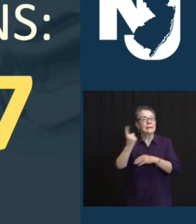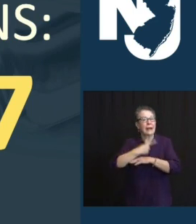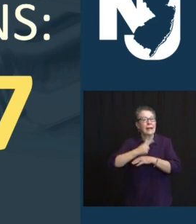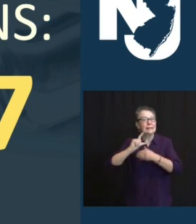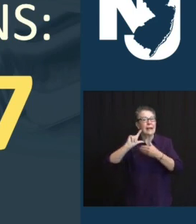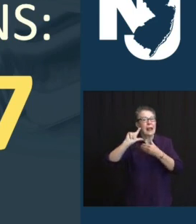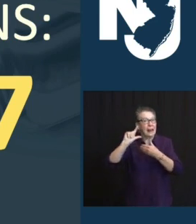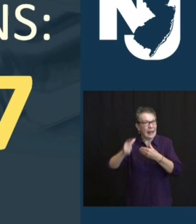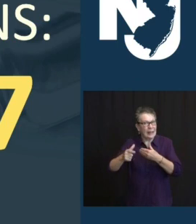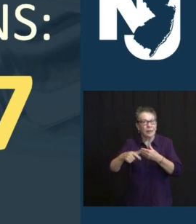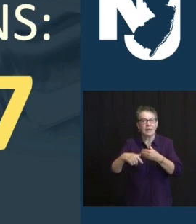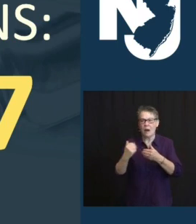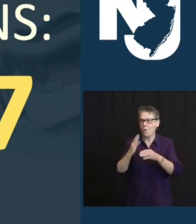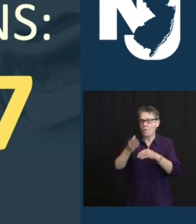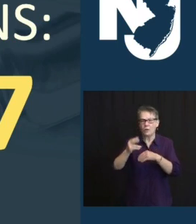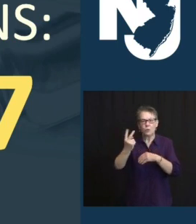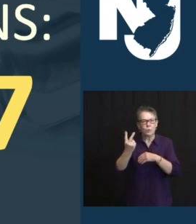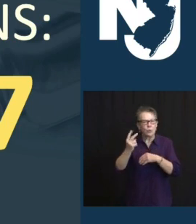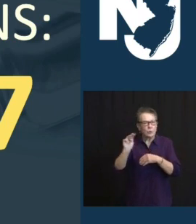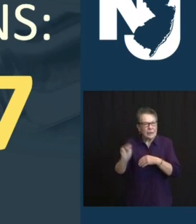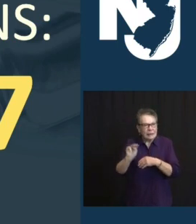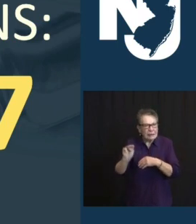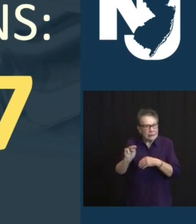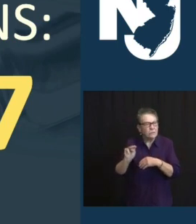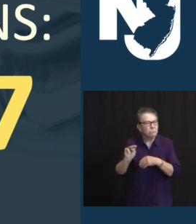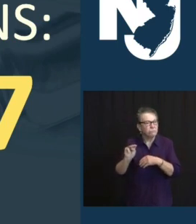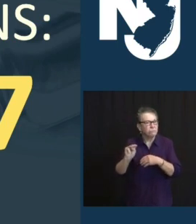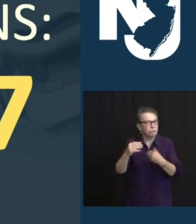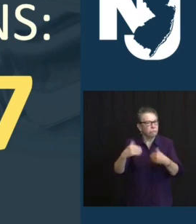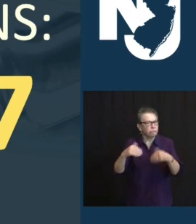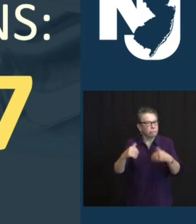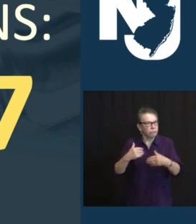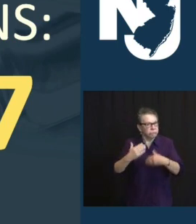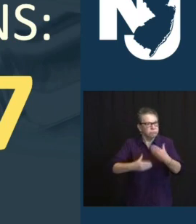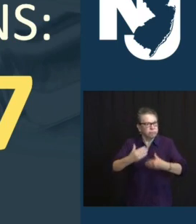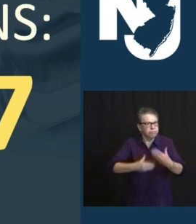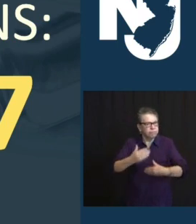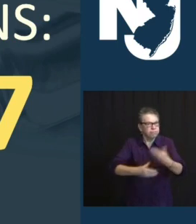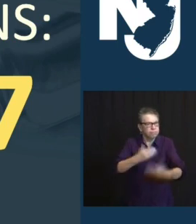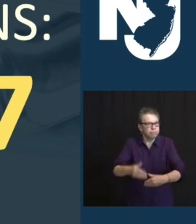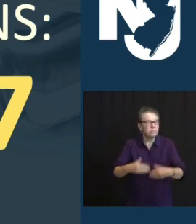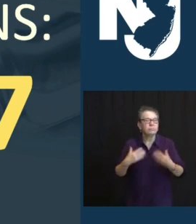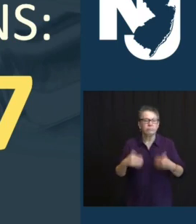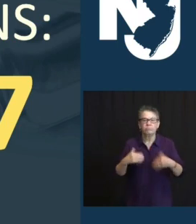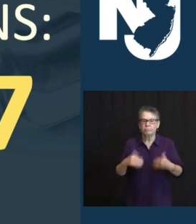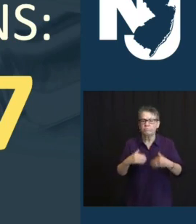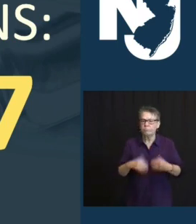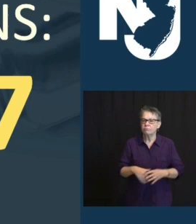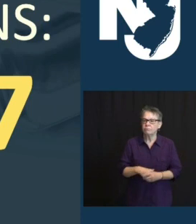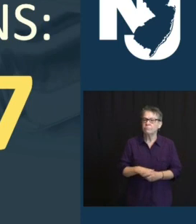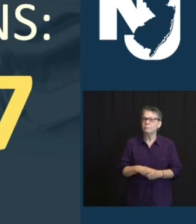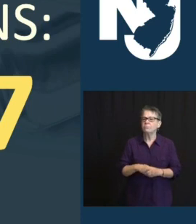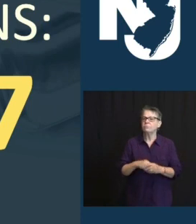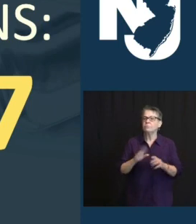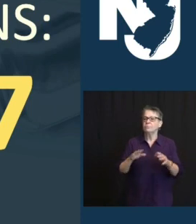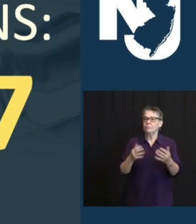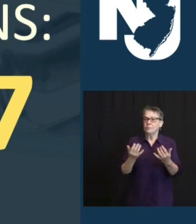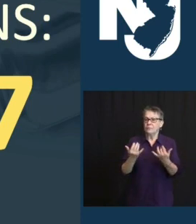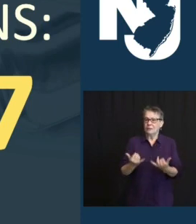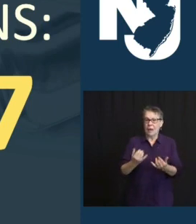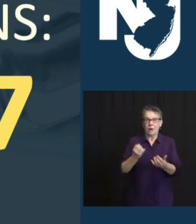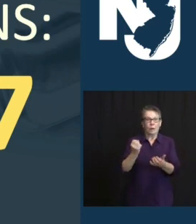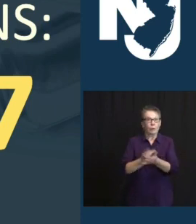FDA'S AND THE CDC'S ADVISORY COMMITTEE ON IMMUNIZATION PRACTICES, APPROVALS OF JOHNSON AND JOHNSON'S